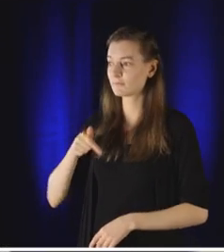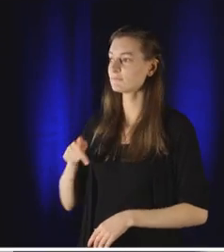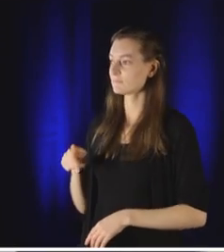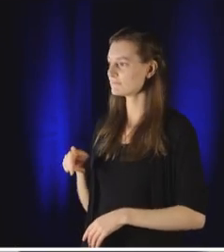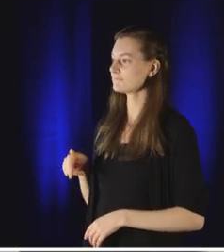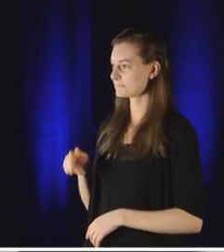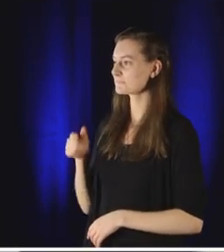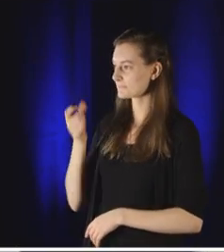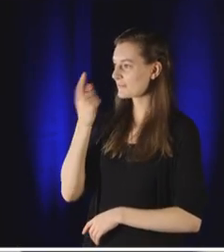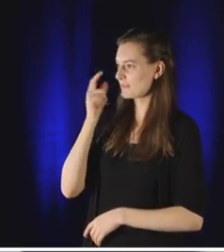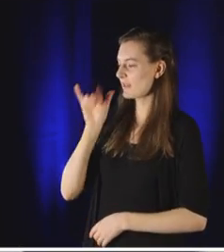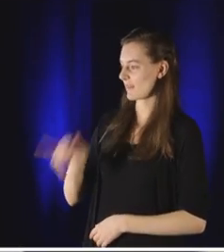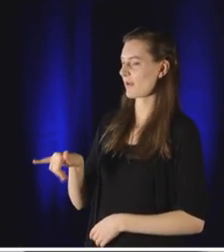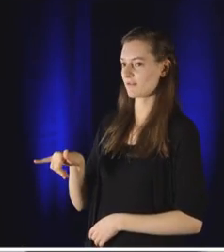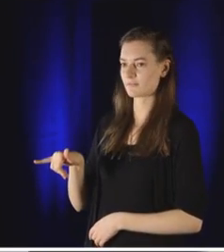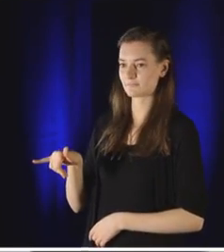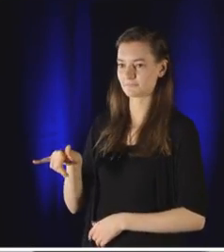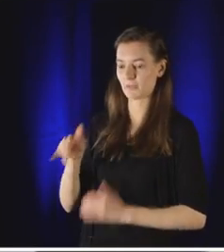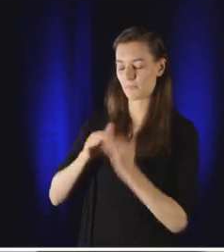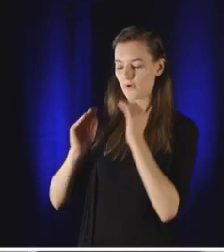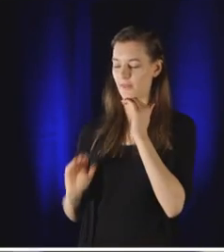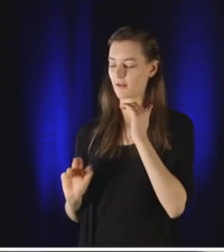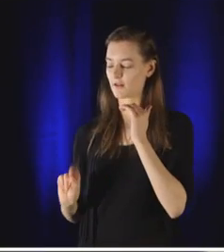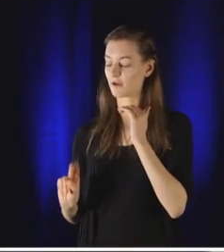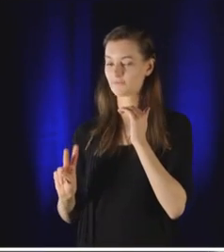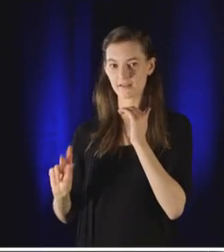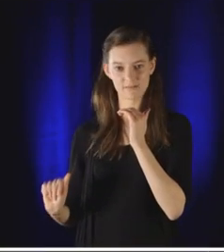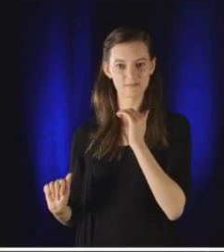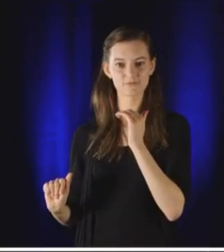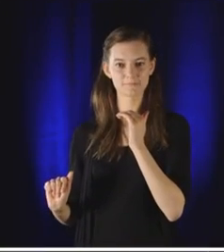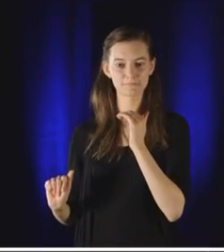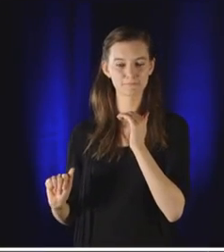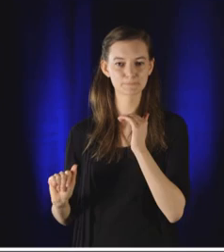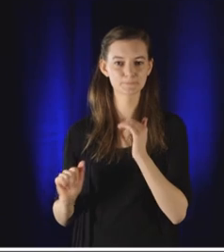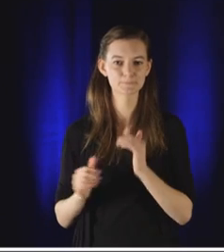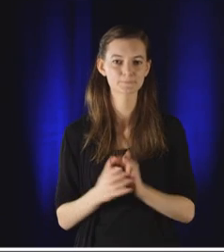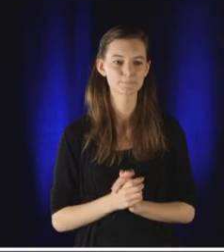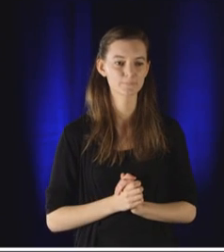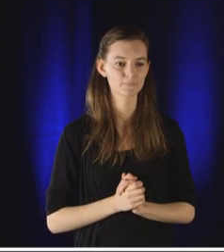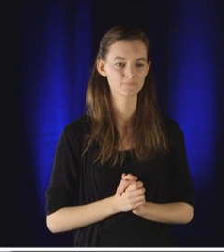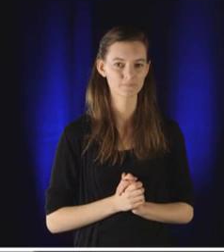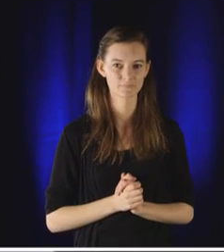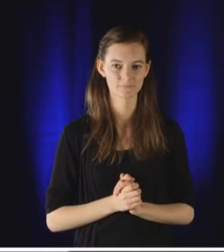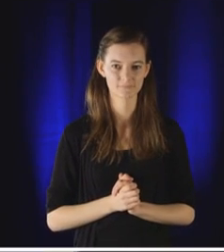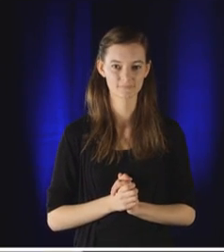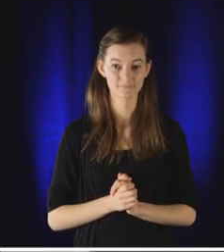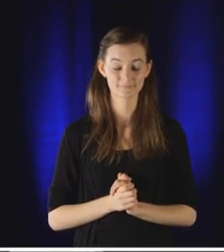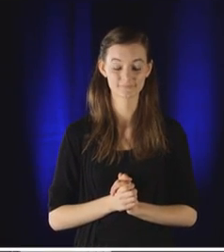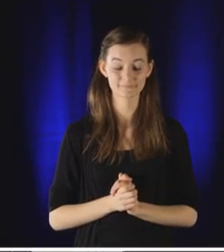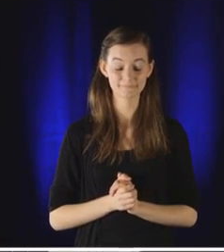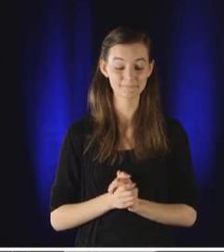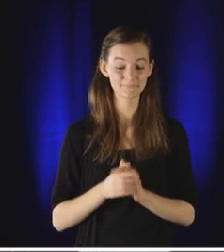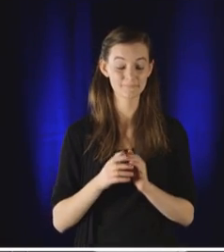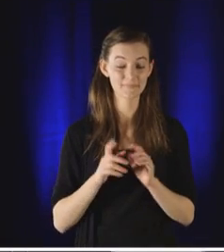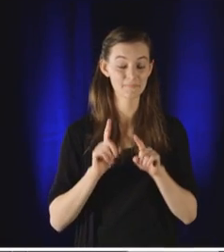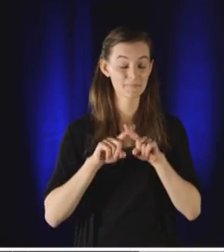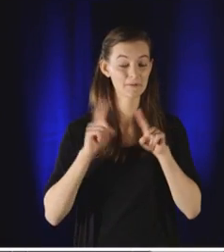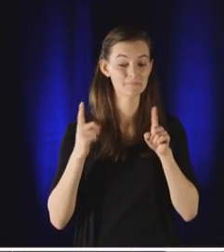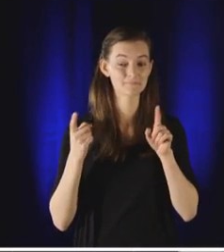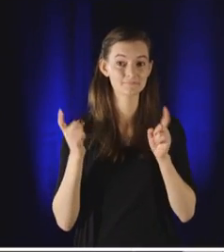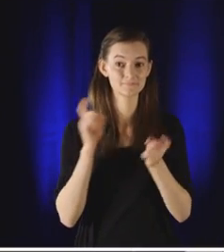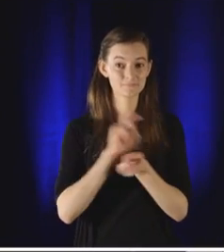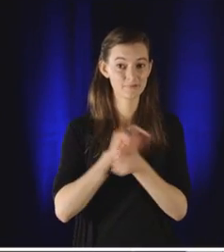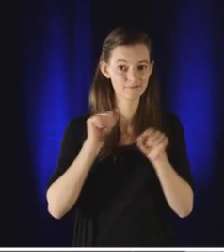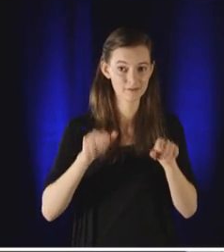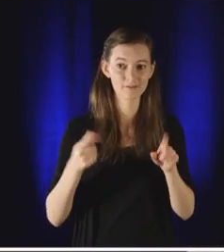understand violent action more than we understand the power of nonviolent action. But